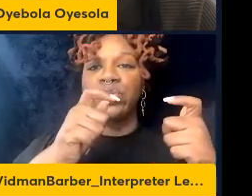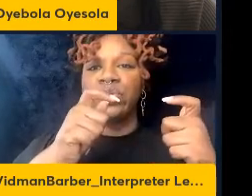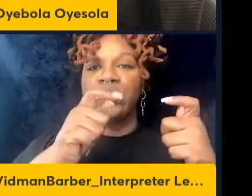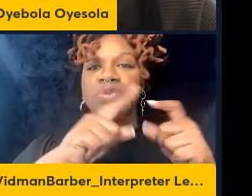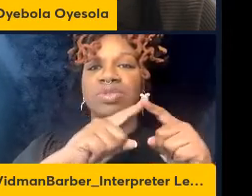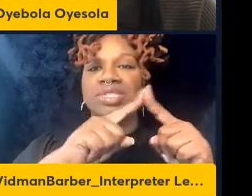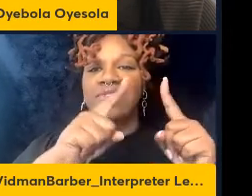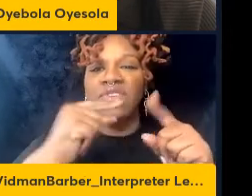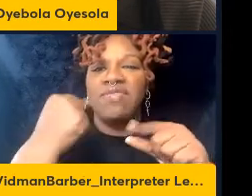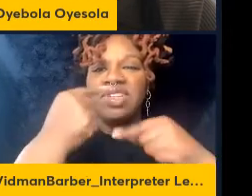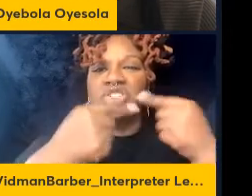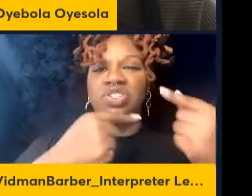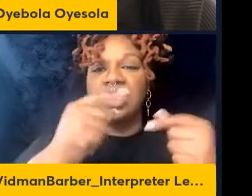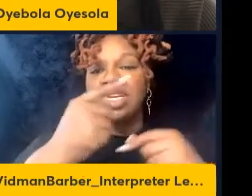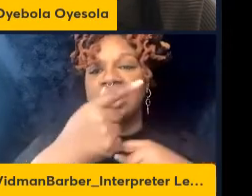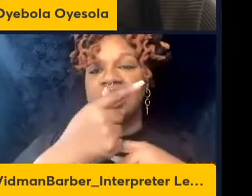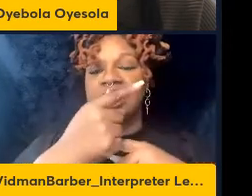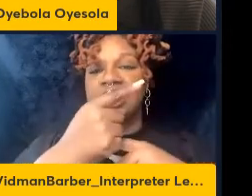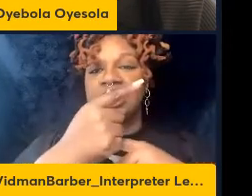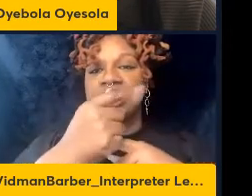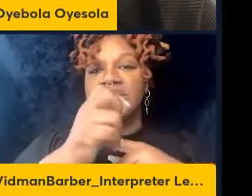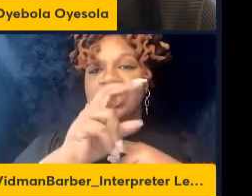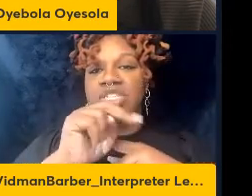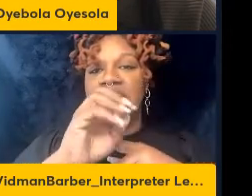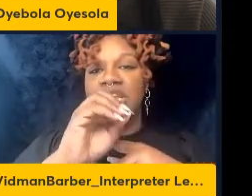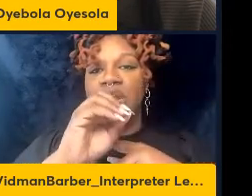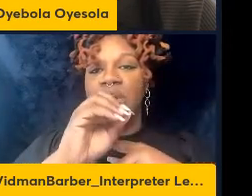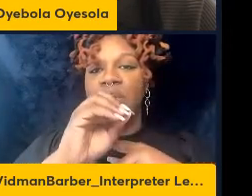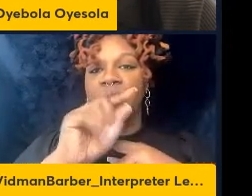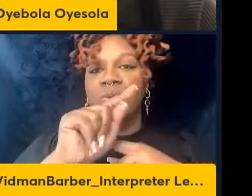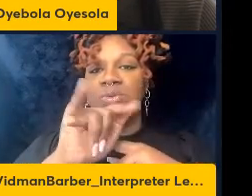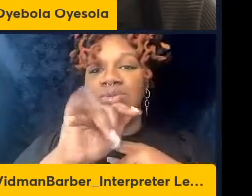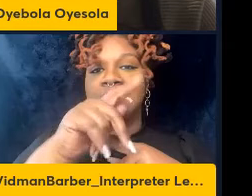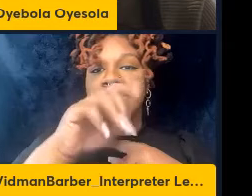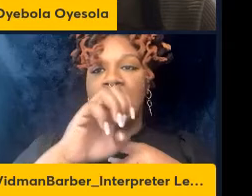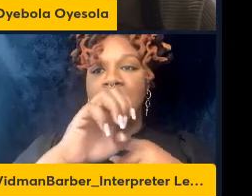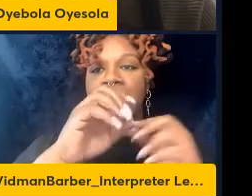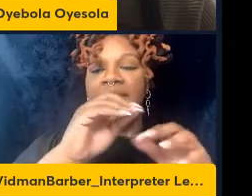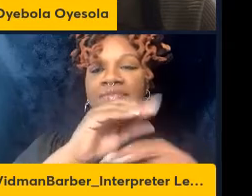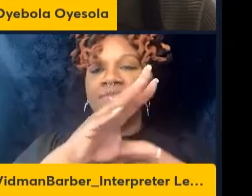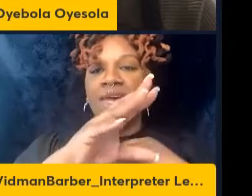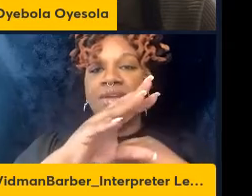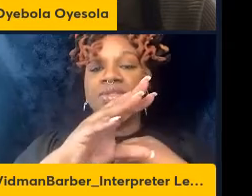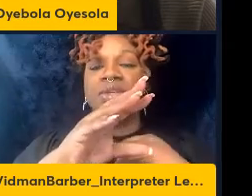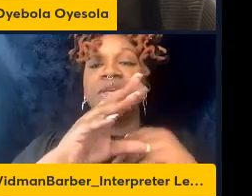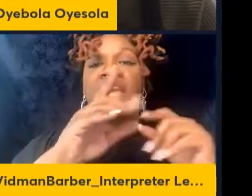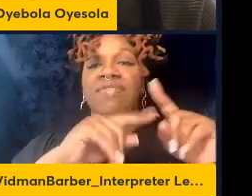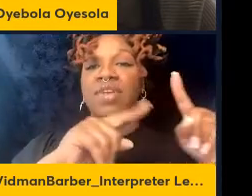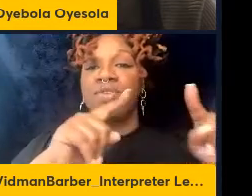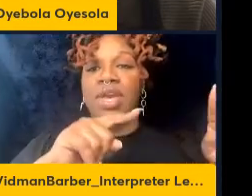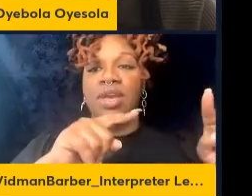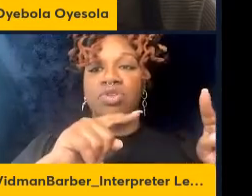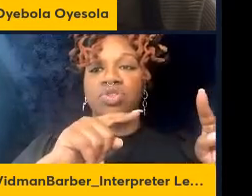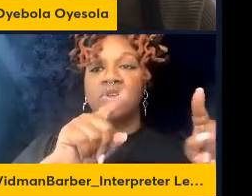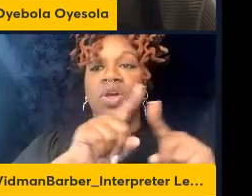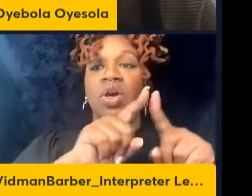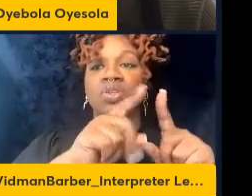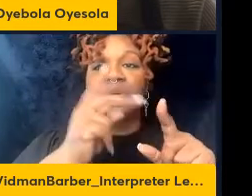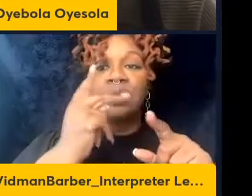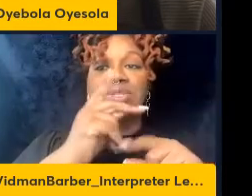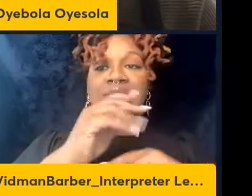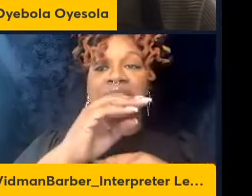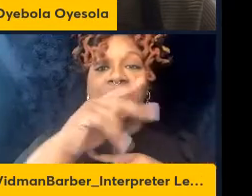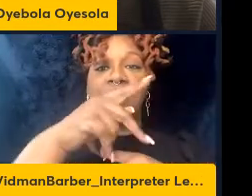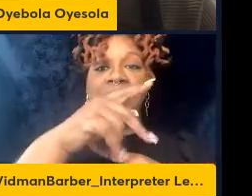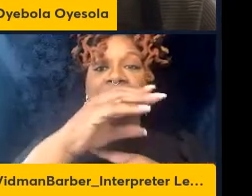effect on variation in immune responses but you could also see on PC1 here